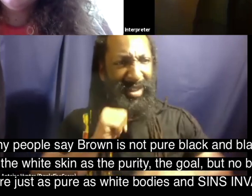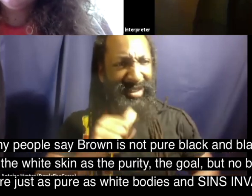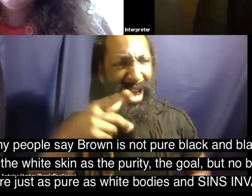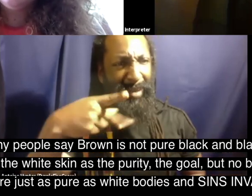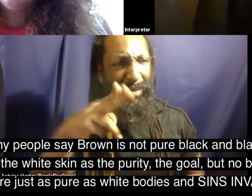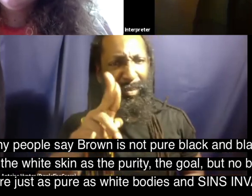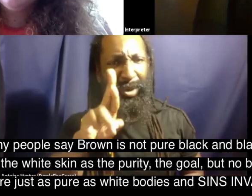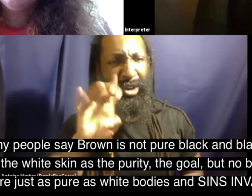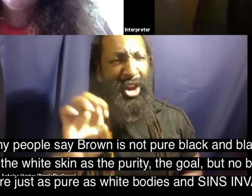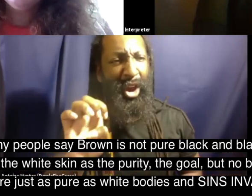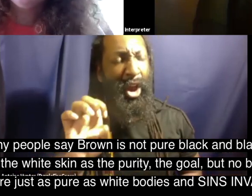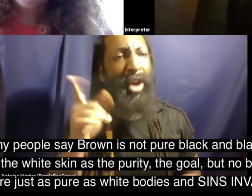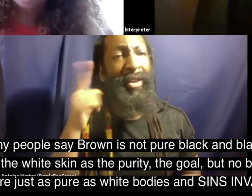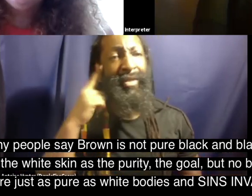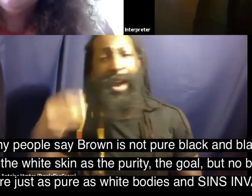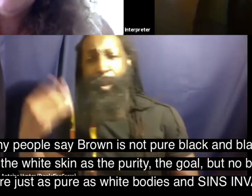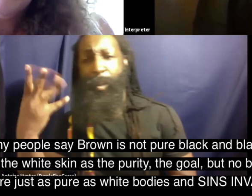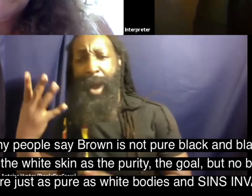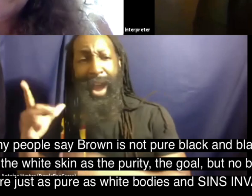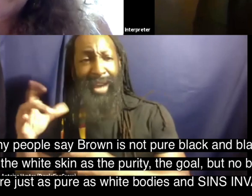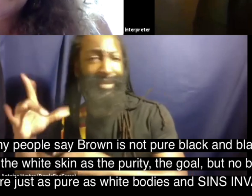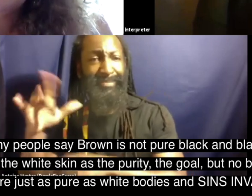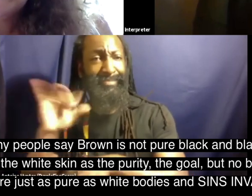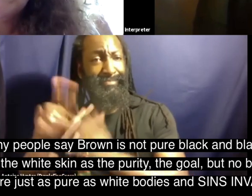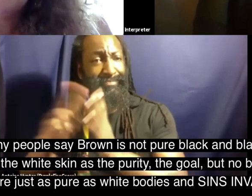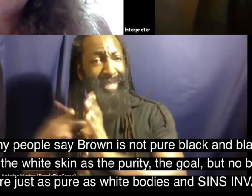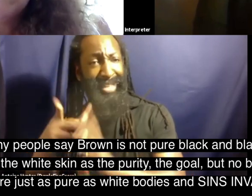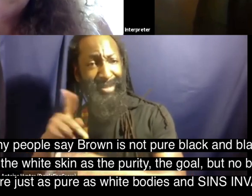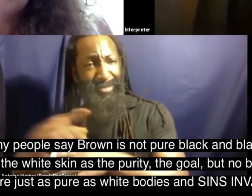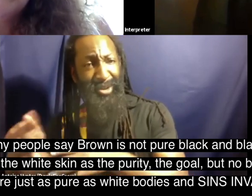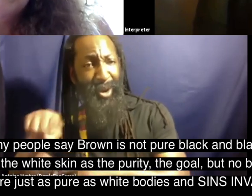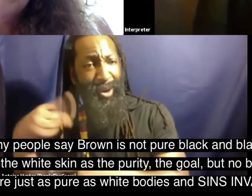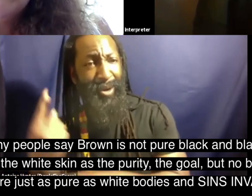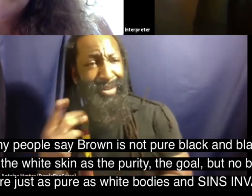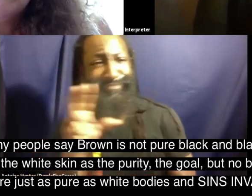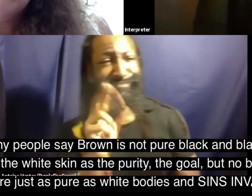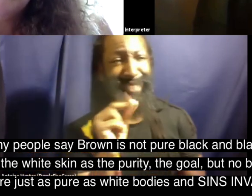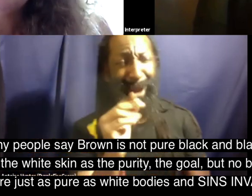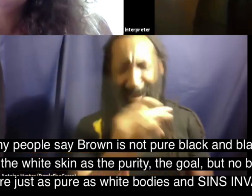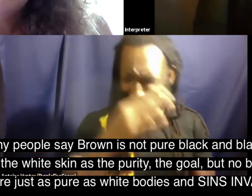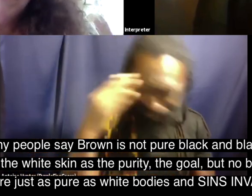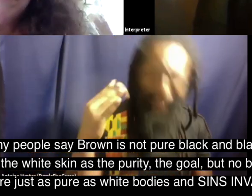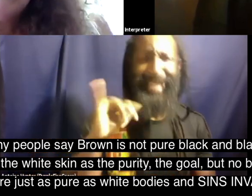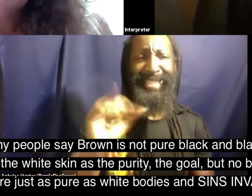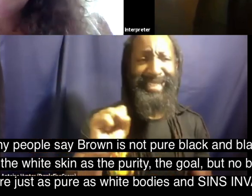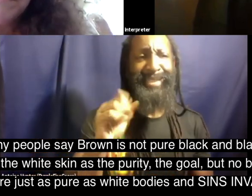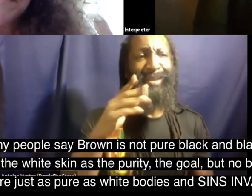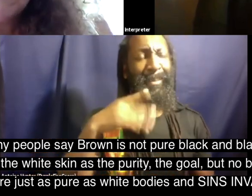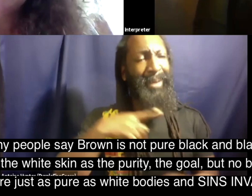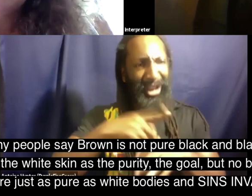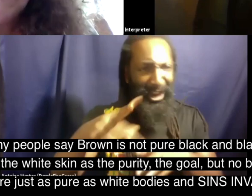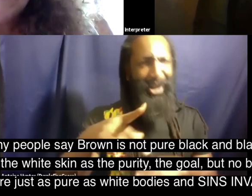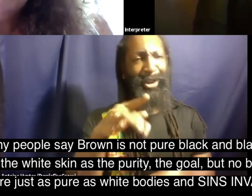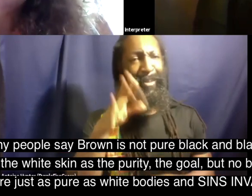and black bodies are not pure bodies they think they see the white skin as the purity the goal